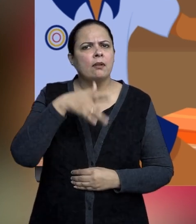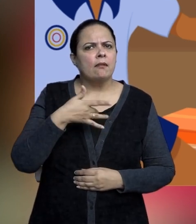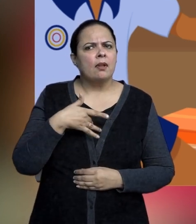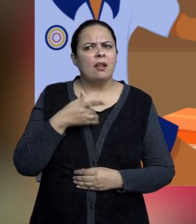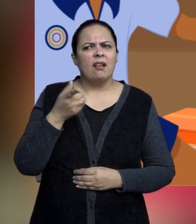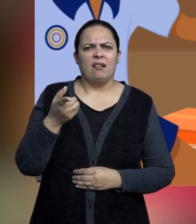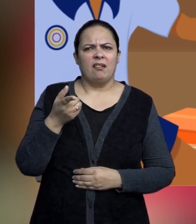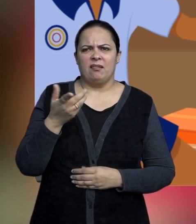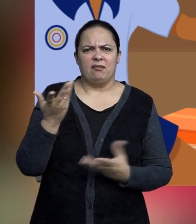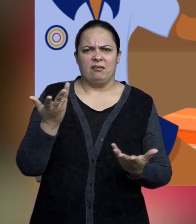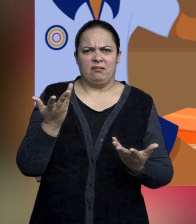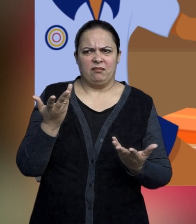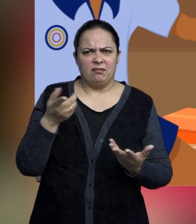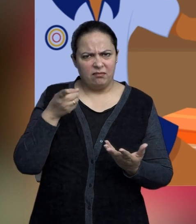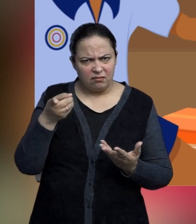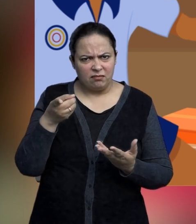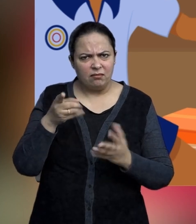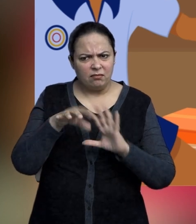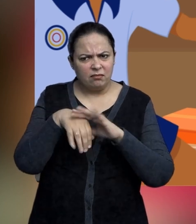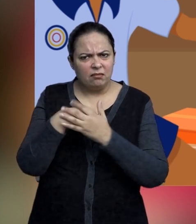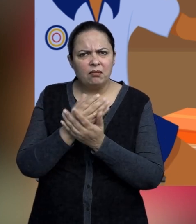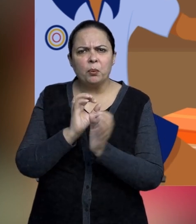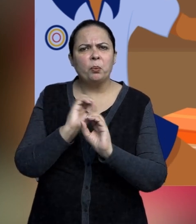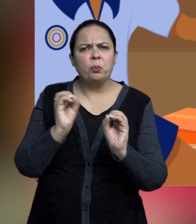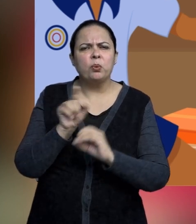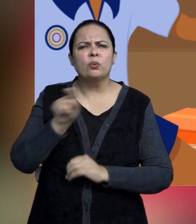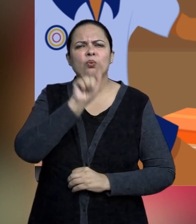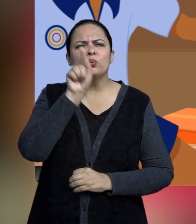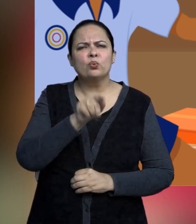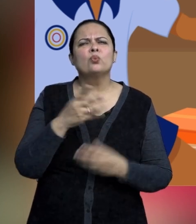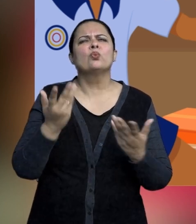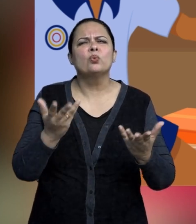Why do you think Sonu did not wash his hands?